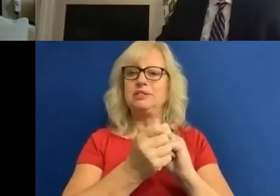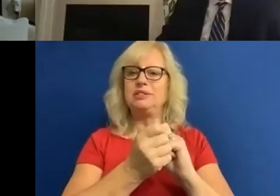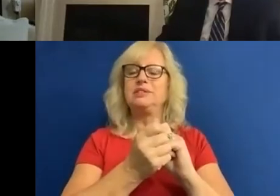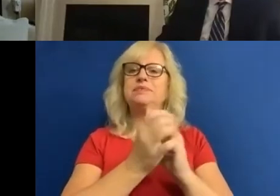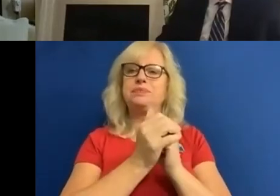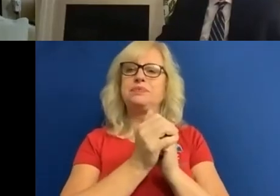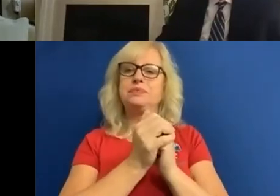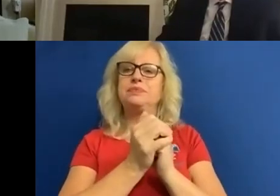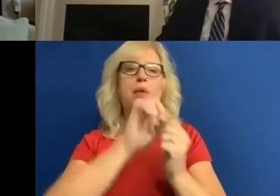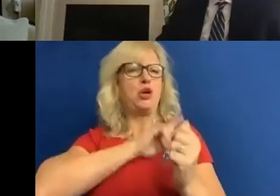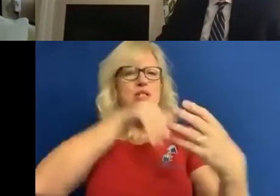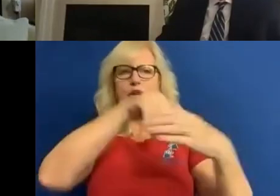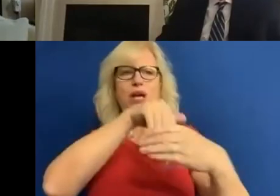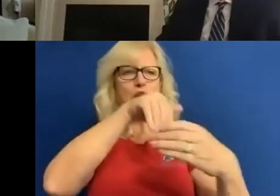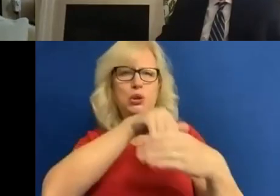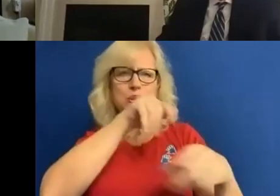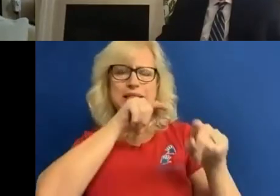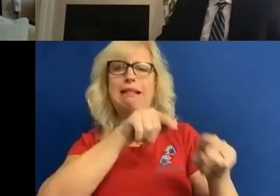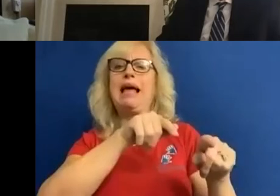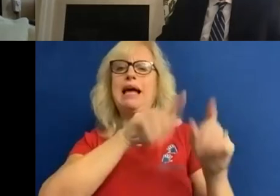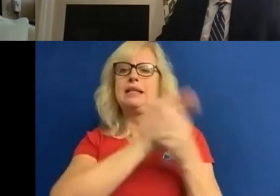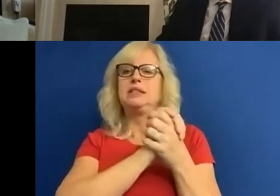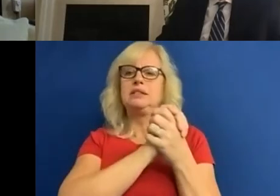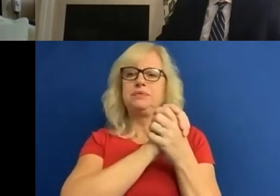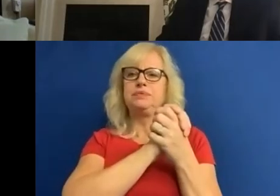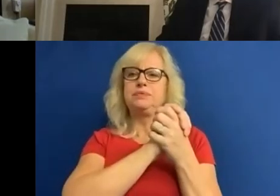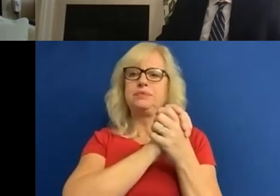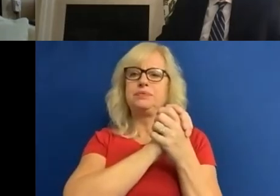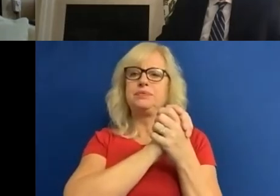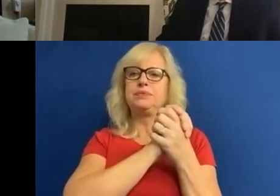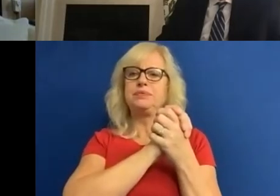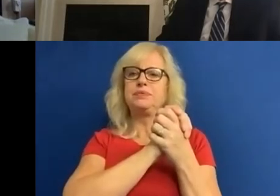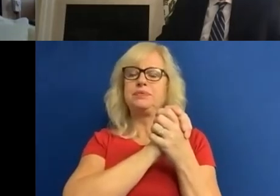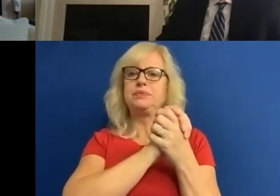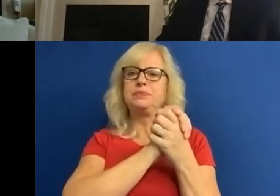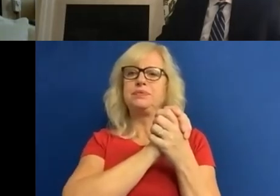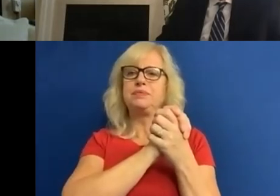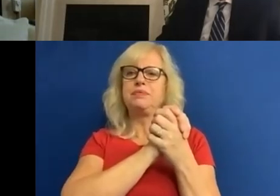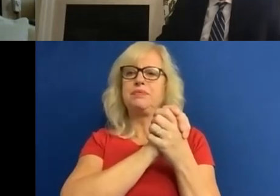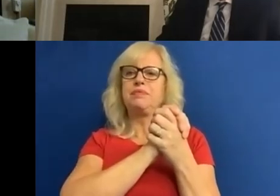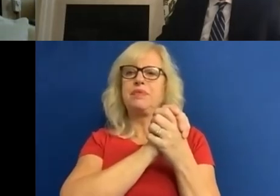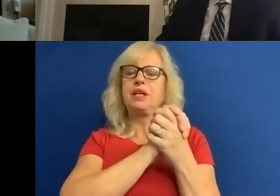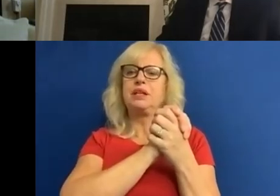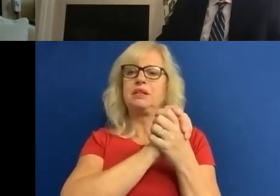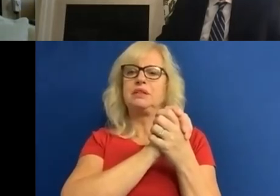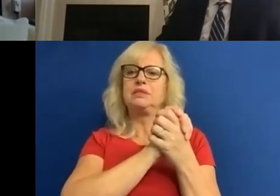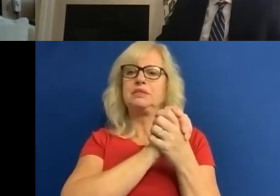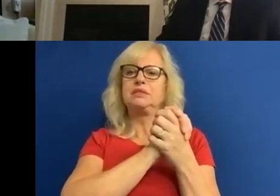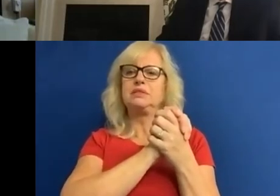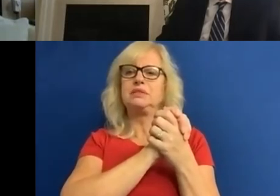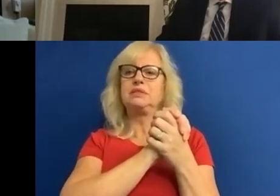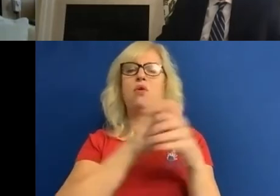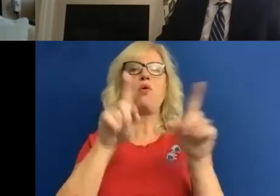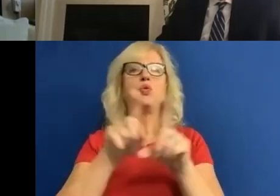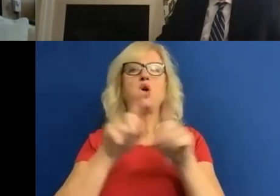we've heard people say already. And the fact that we will be the most impacted by climate change and also